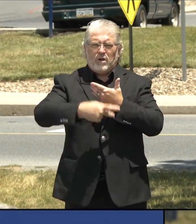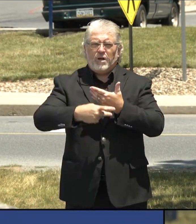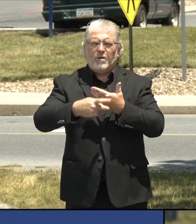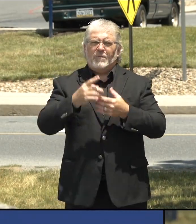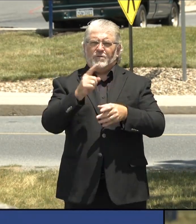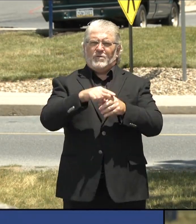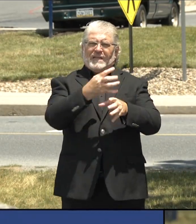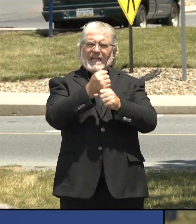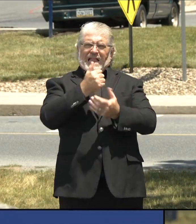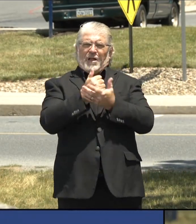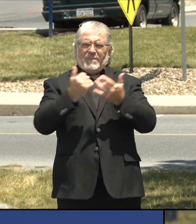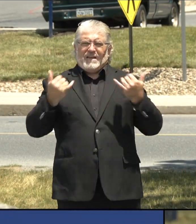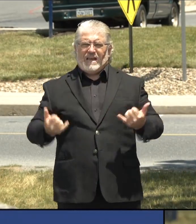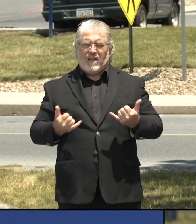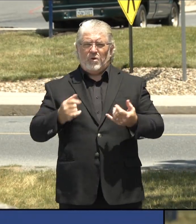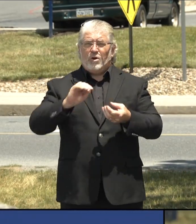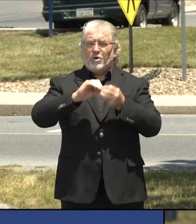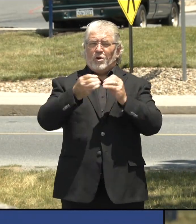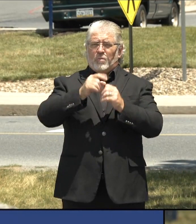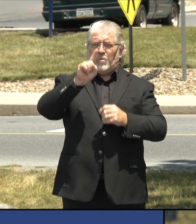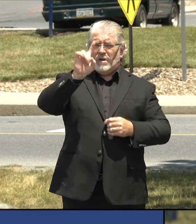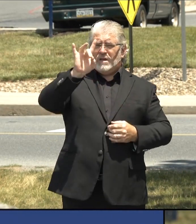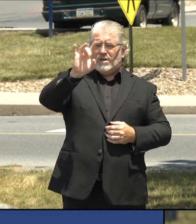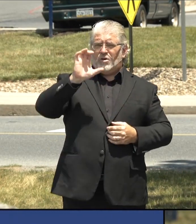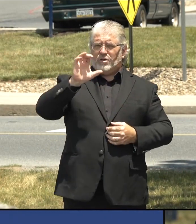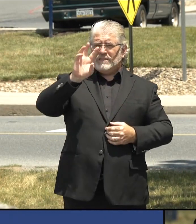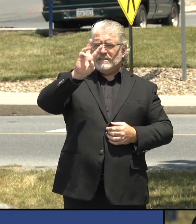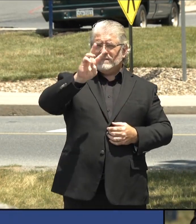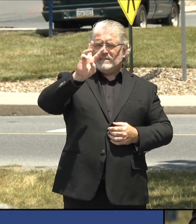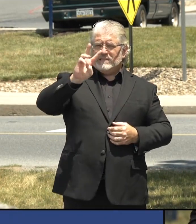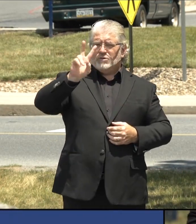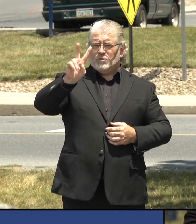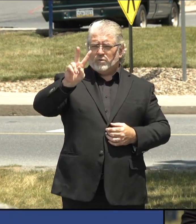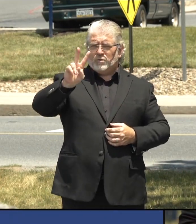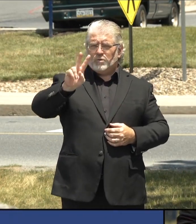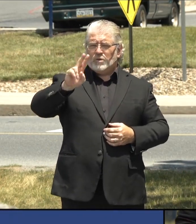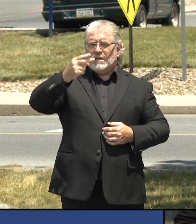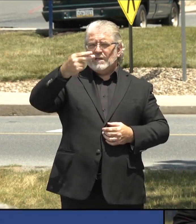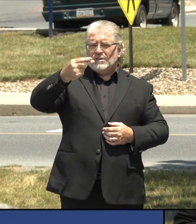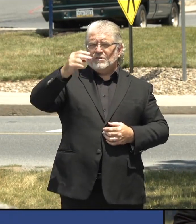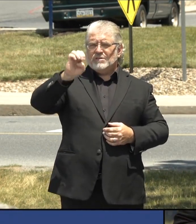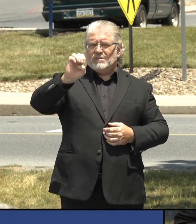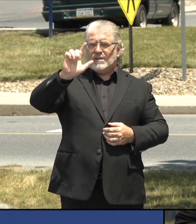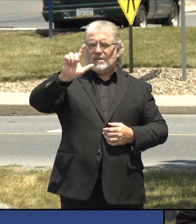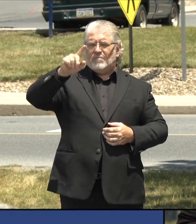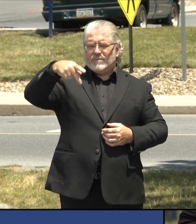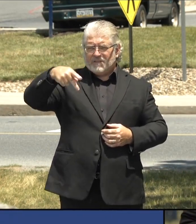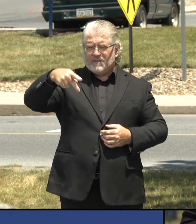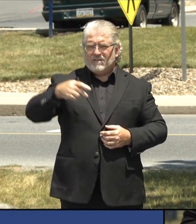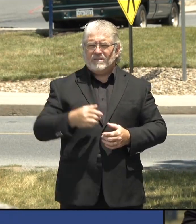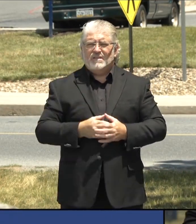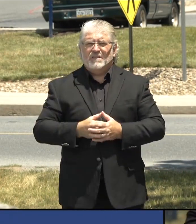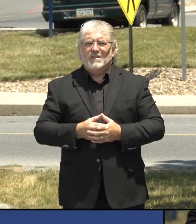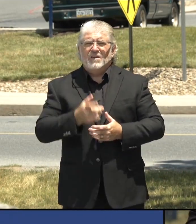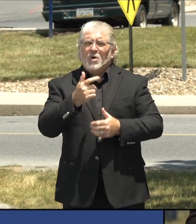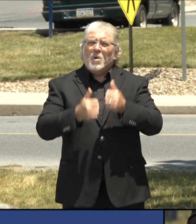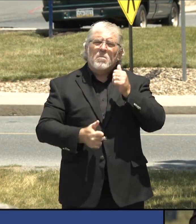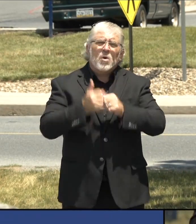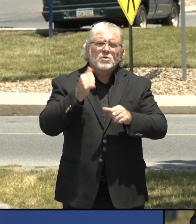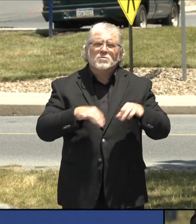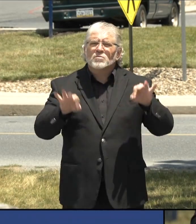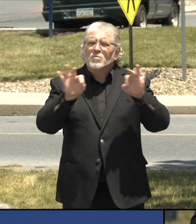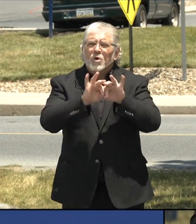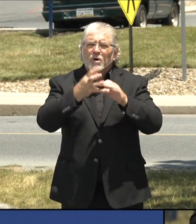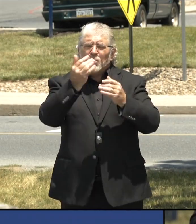at 1-800-662-HELP. And for the most reliable information related to Pennsylvania's response to